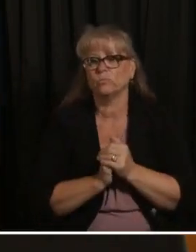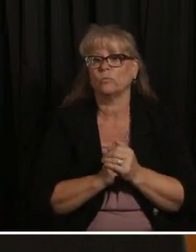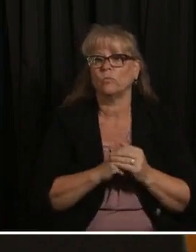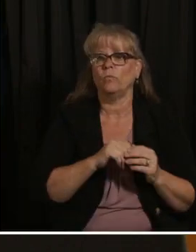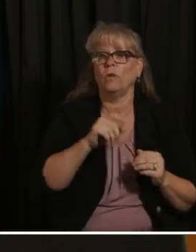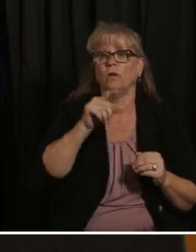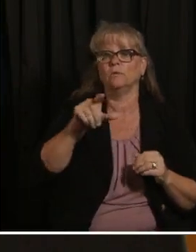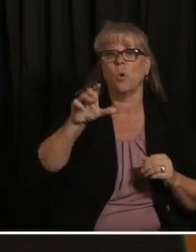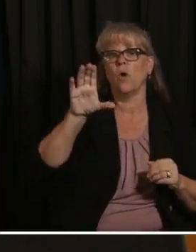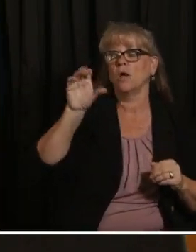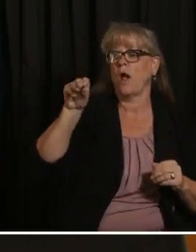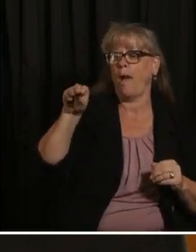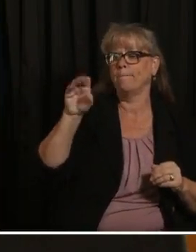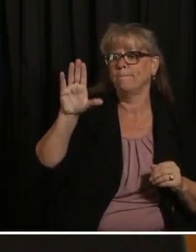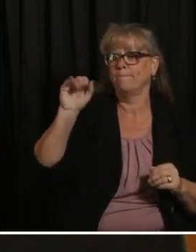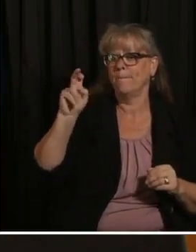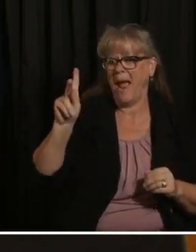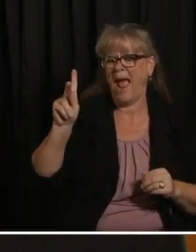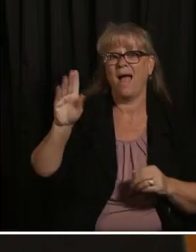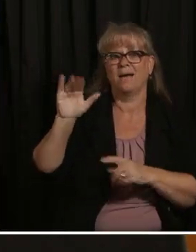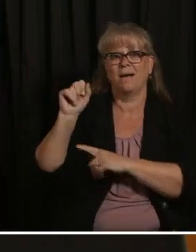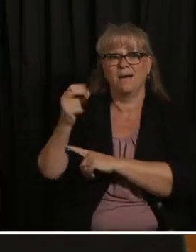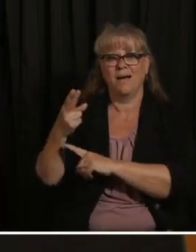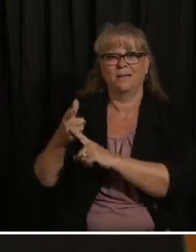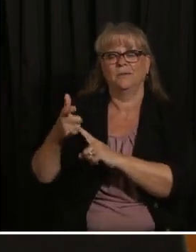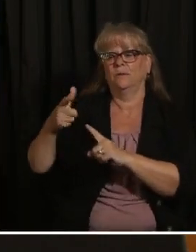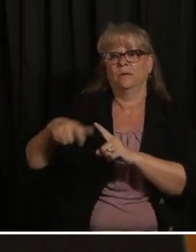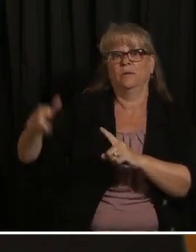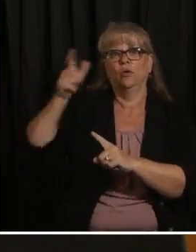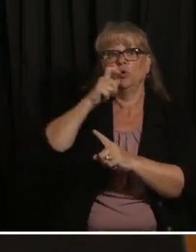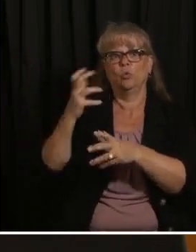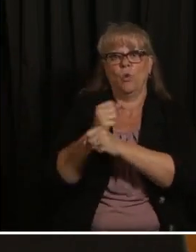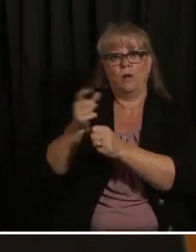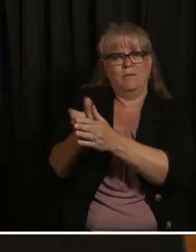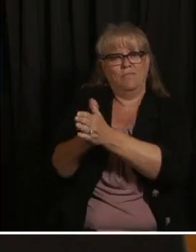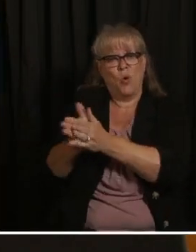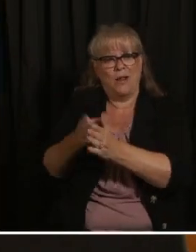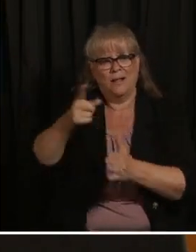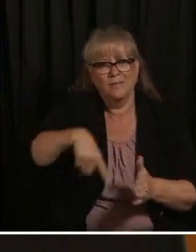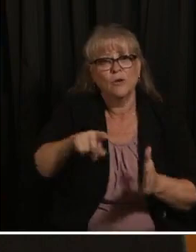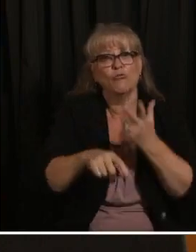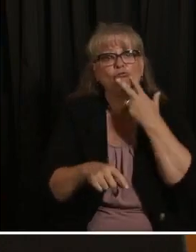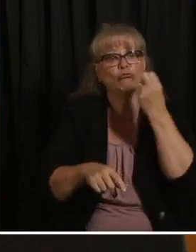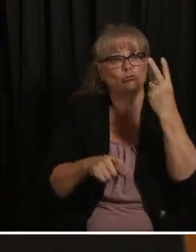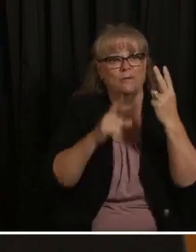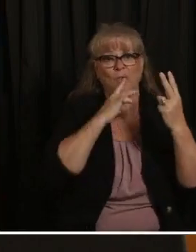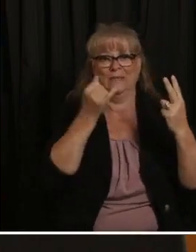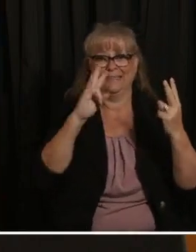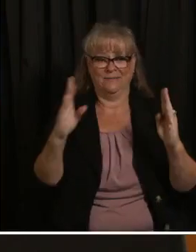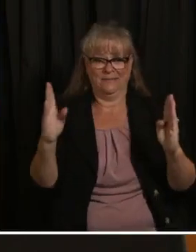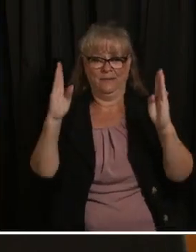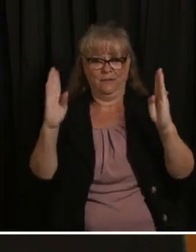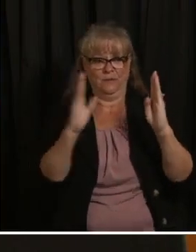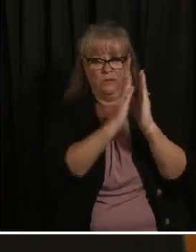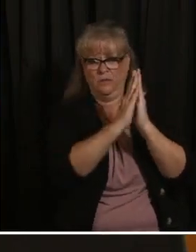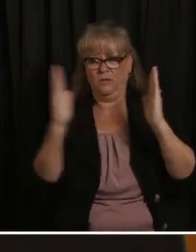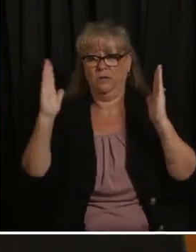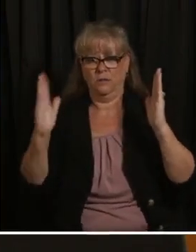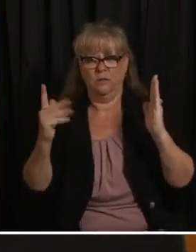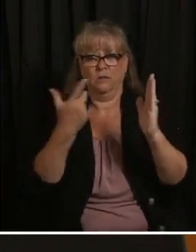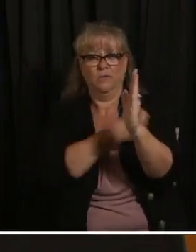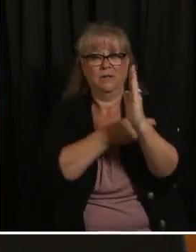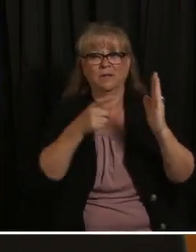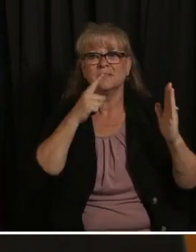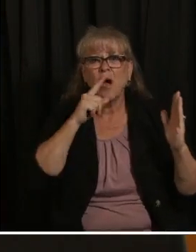opportunity to inspire 12 to 17 year olds to get vaccinated and and there's a lot of folks that plan to someday right they just